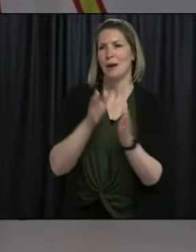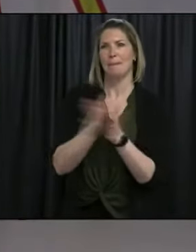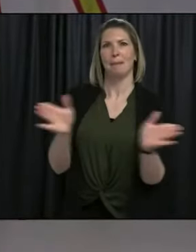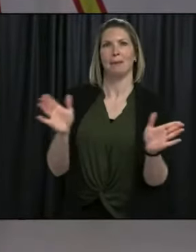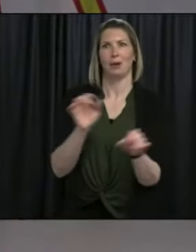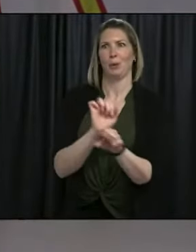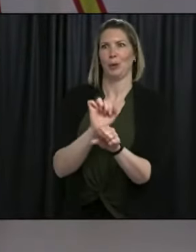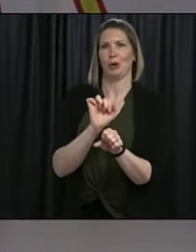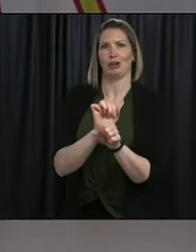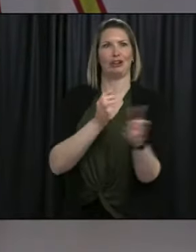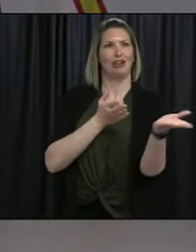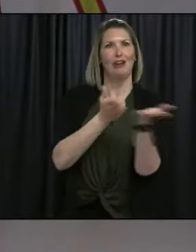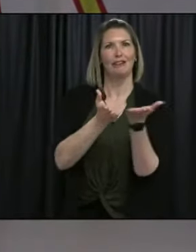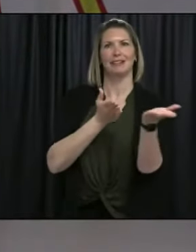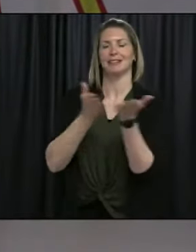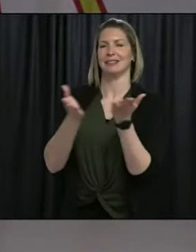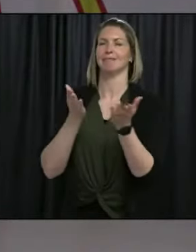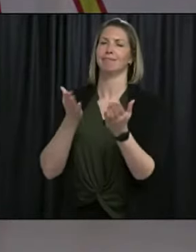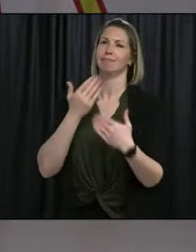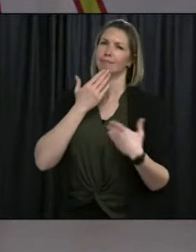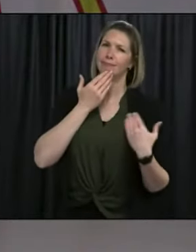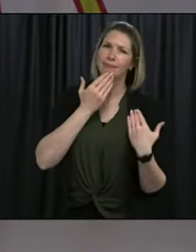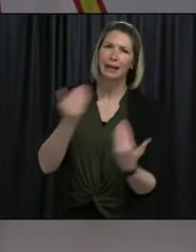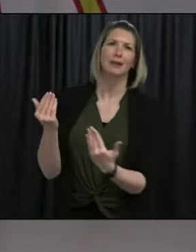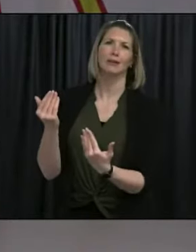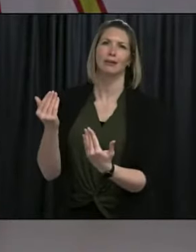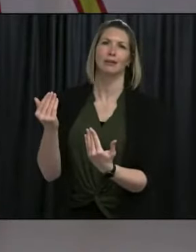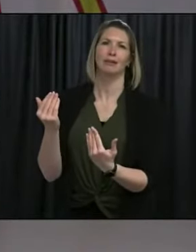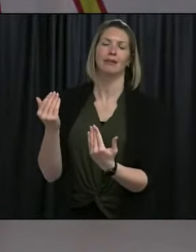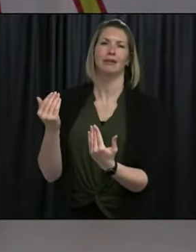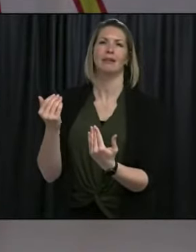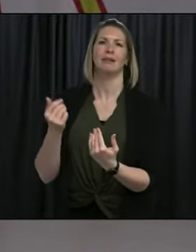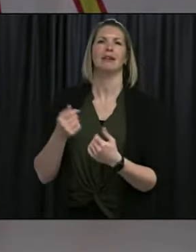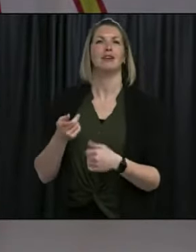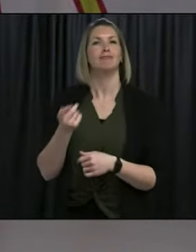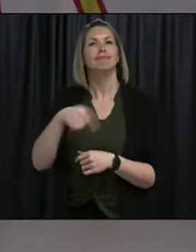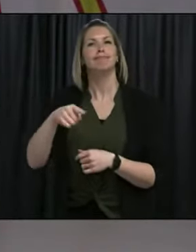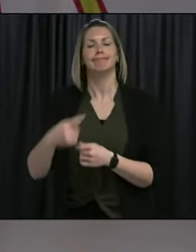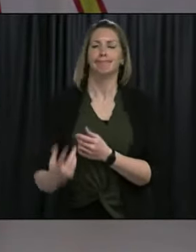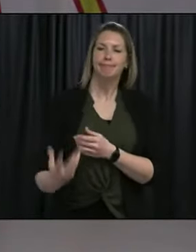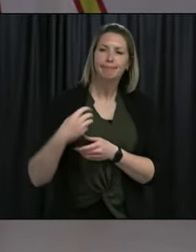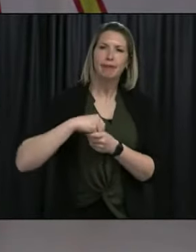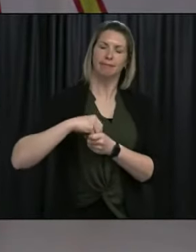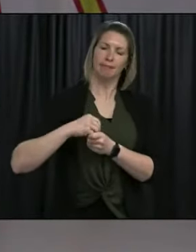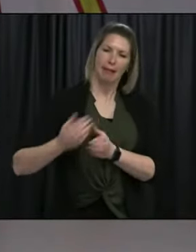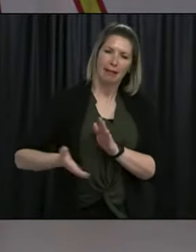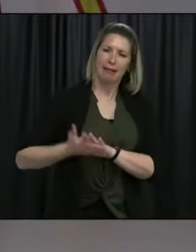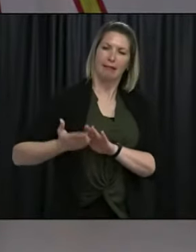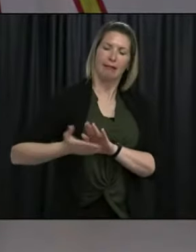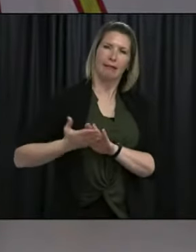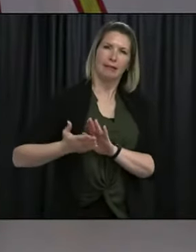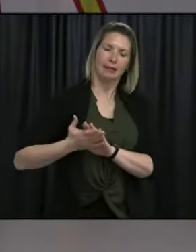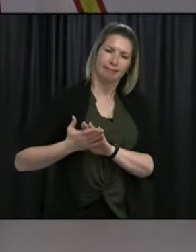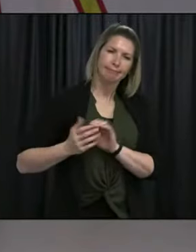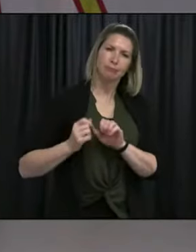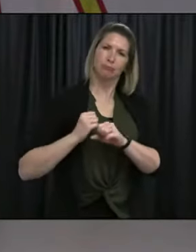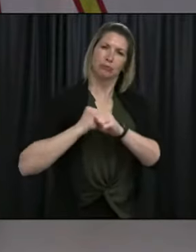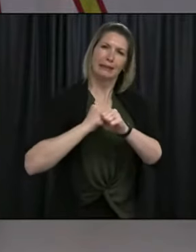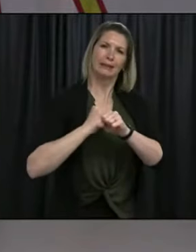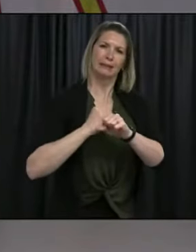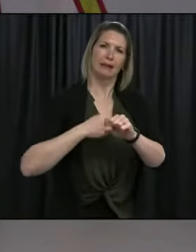on the front lines continuing to provide services throughout this pandemic. You work so hard on a daily basis.